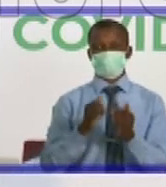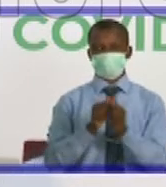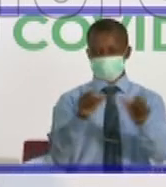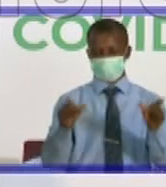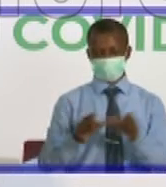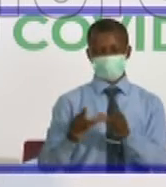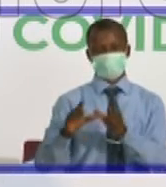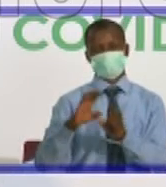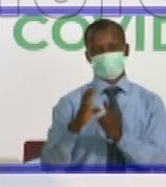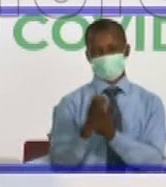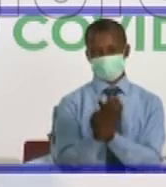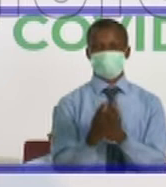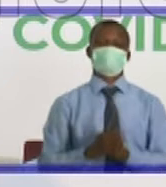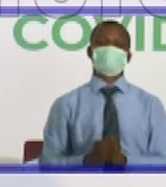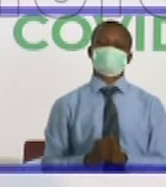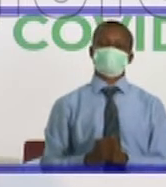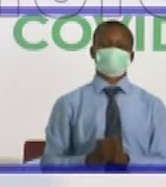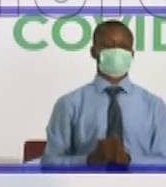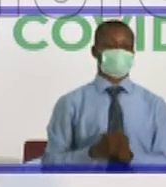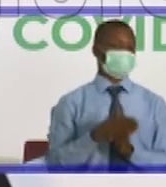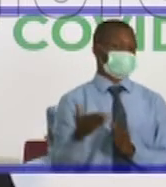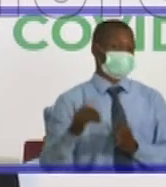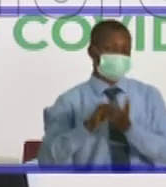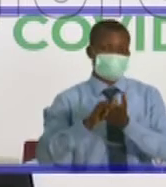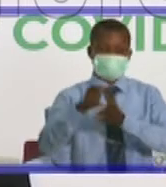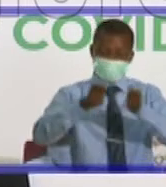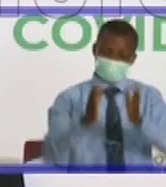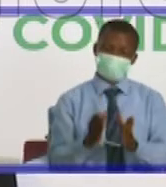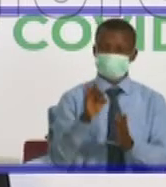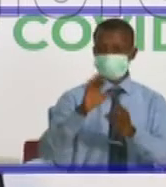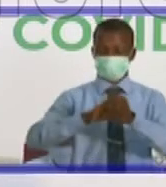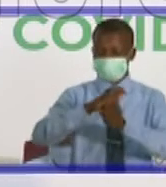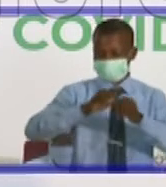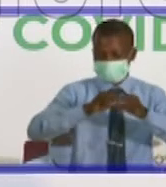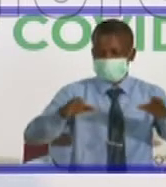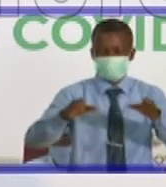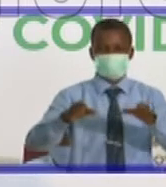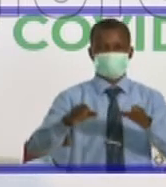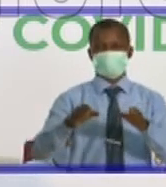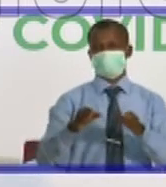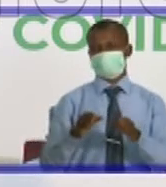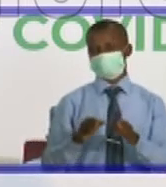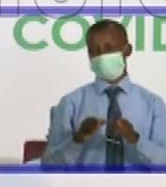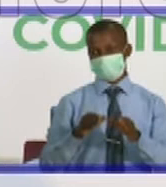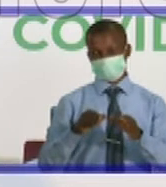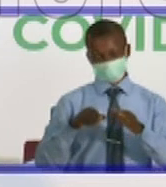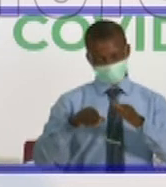Now the key thing is that the management of COVID-19 remains primarily supportive.